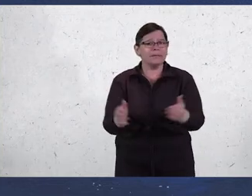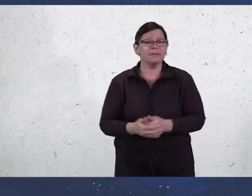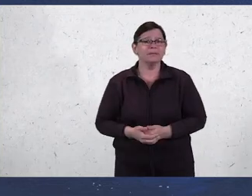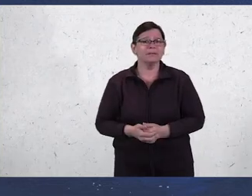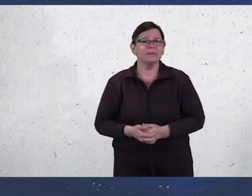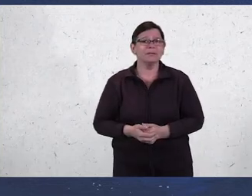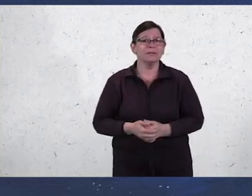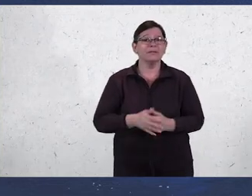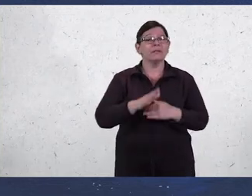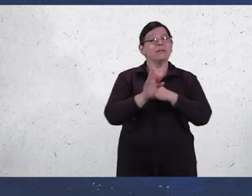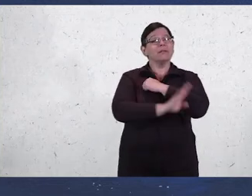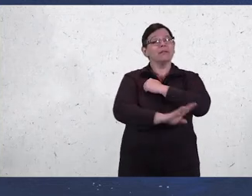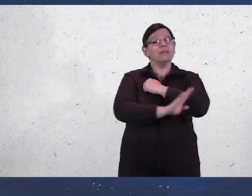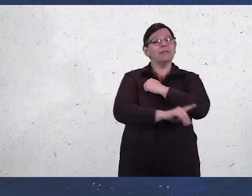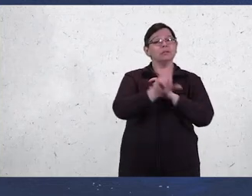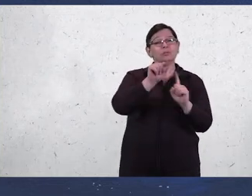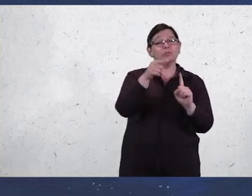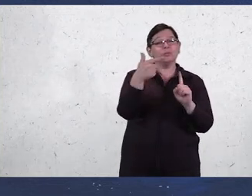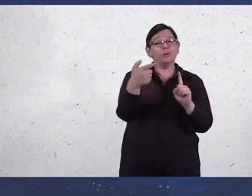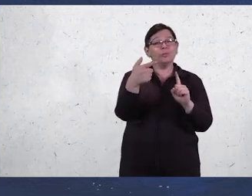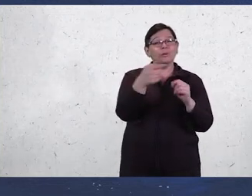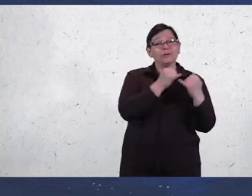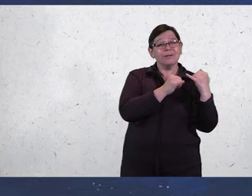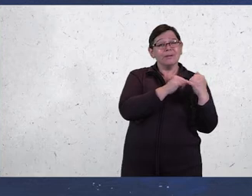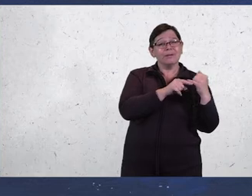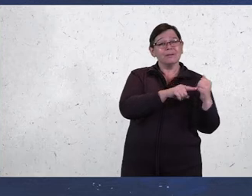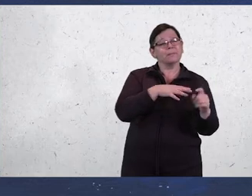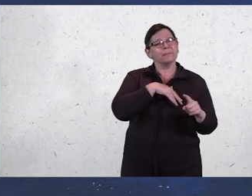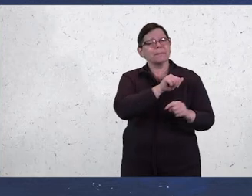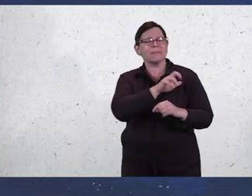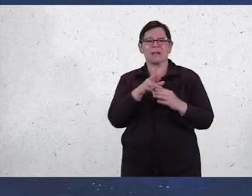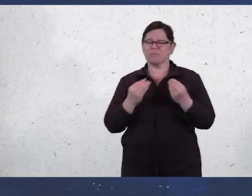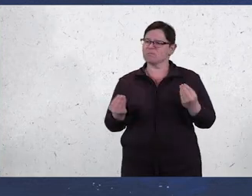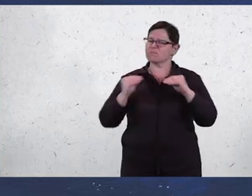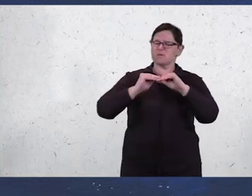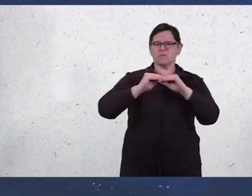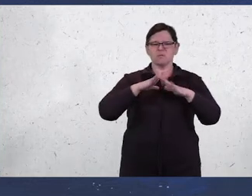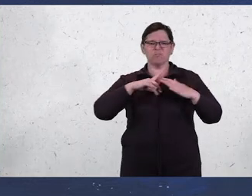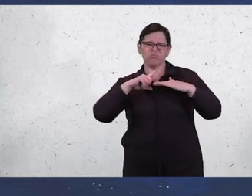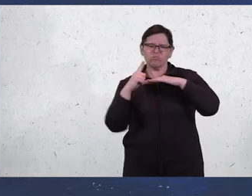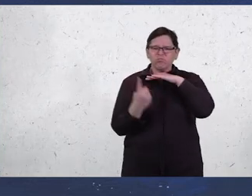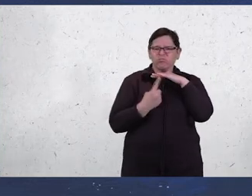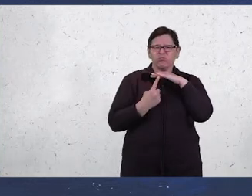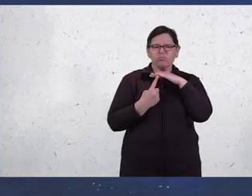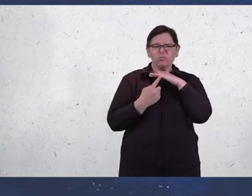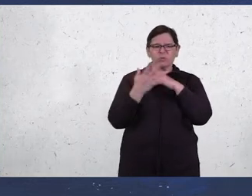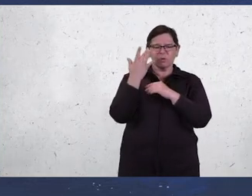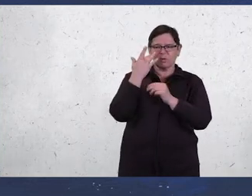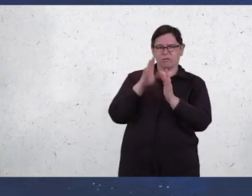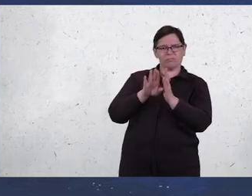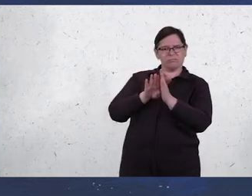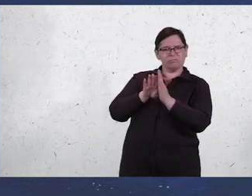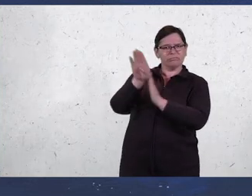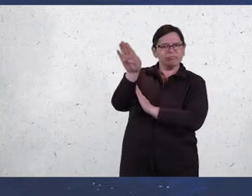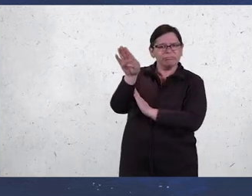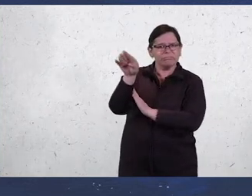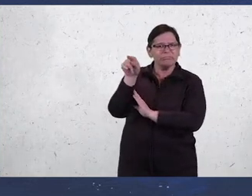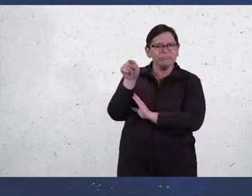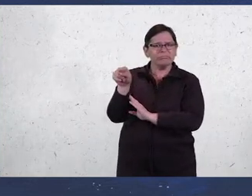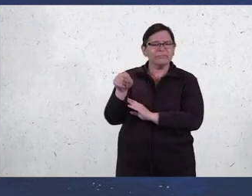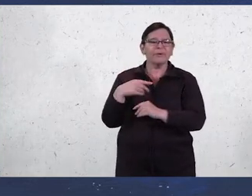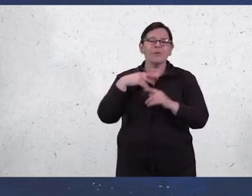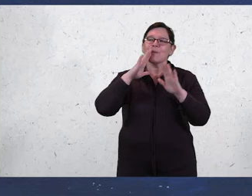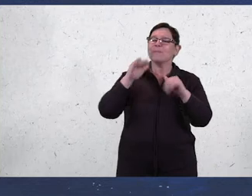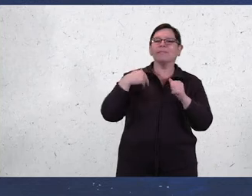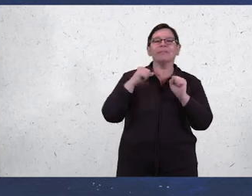I went back into more strict isolation because of COVID spikes. I was hoping to be able to go out in public and visit